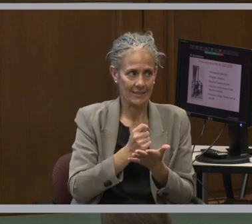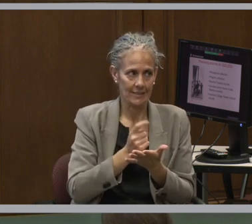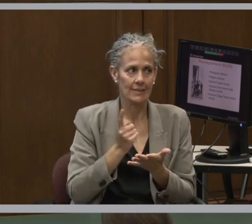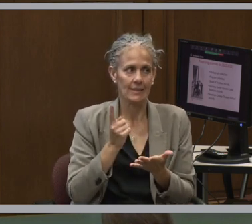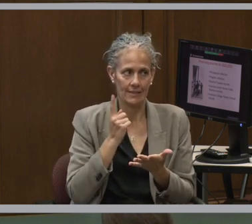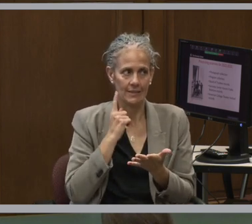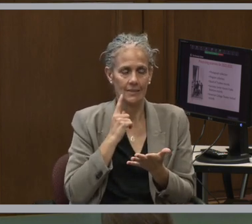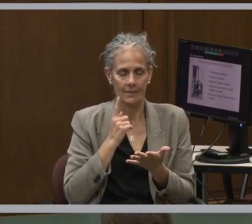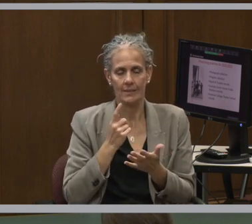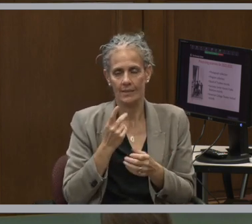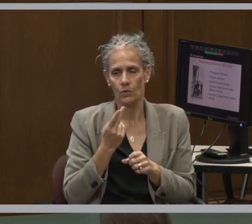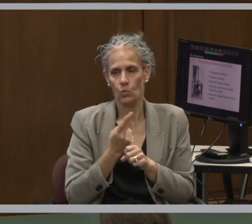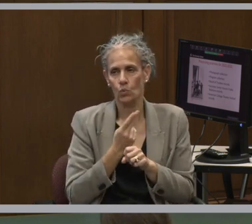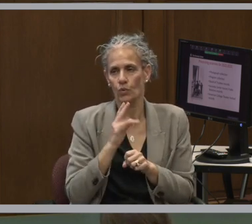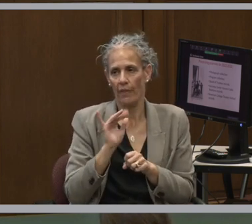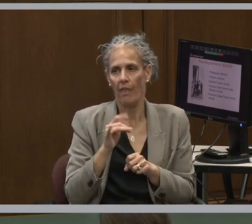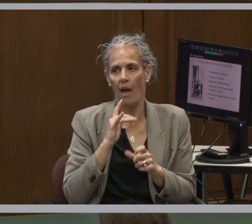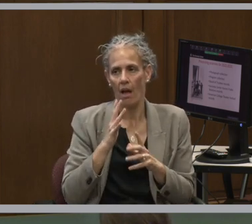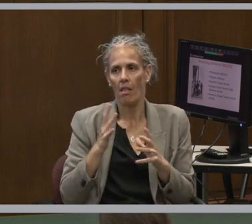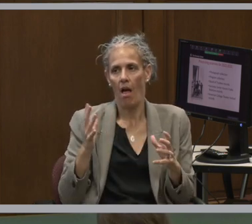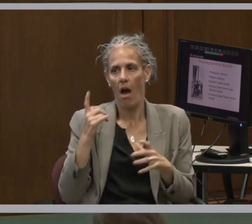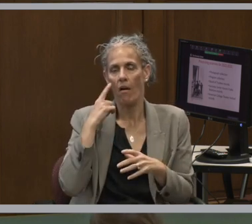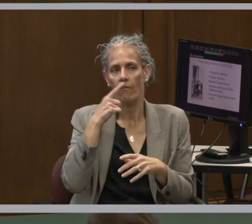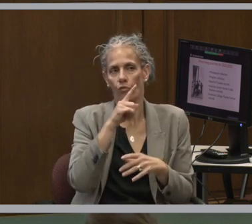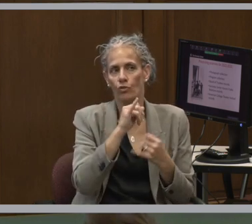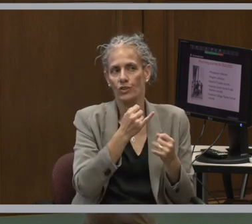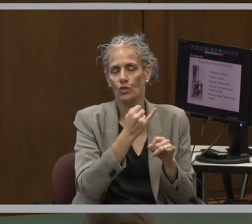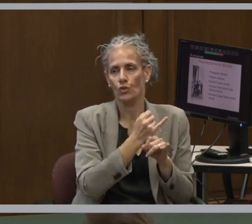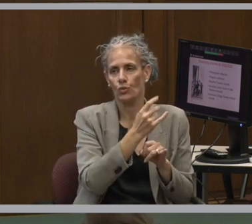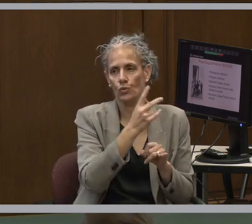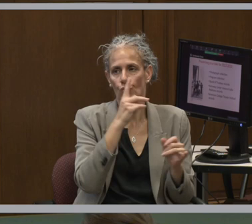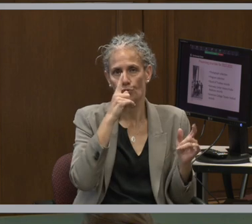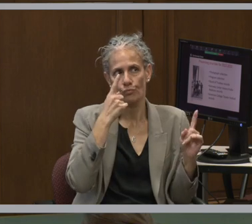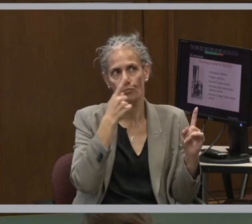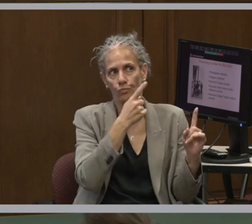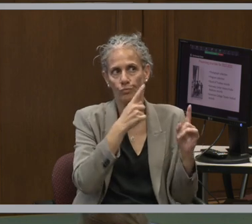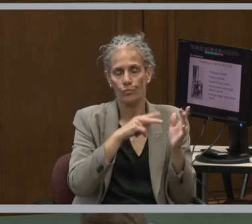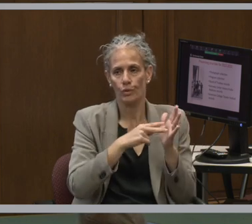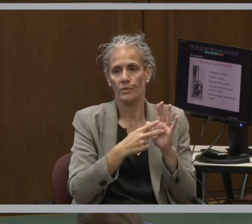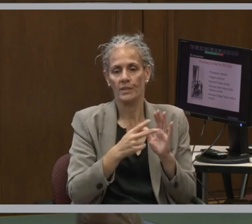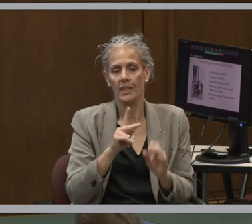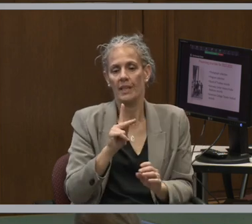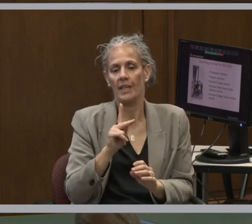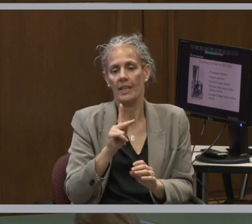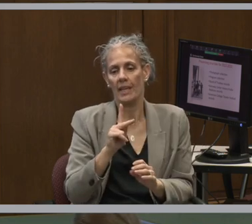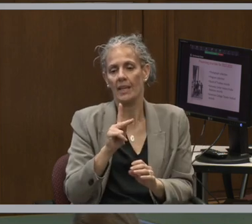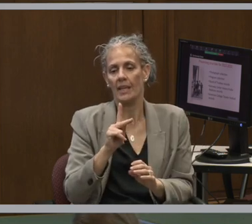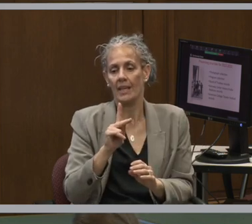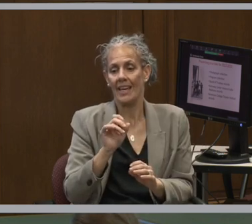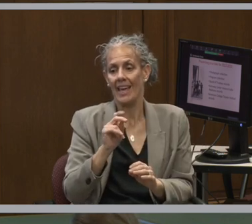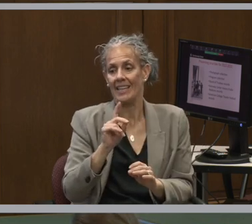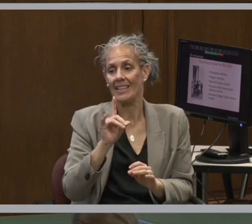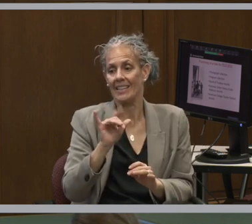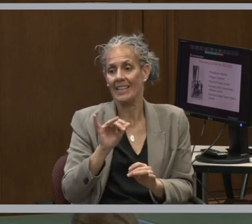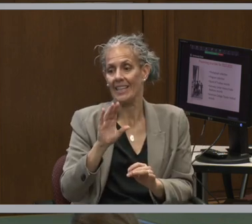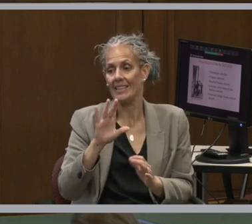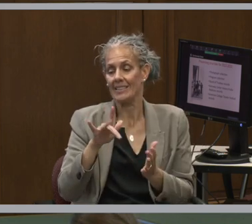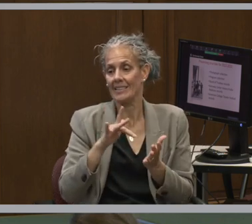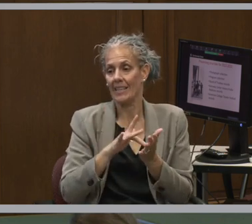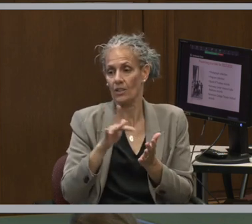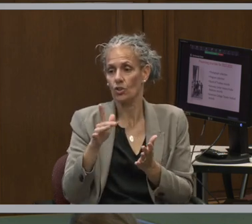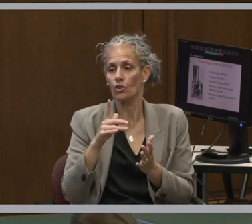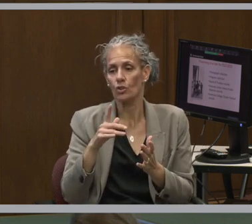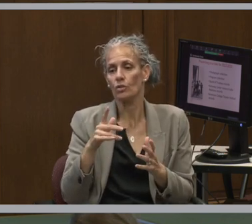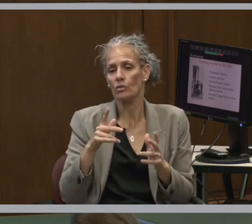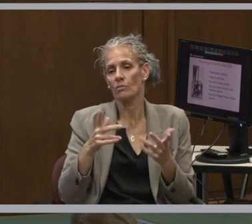lot for institutional purposes, Kennedy Center Honors, public relations records that help tell the